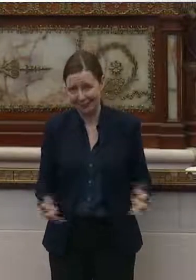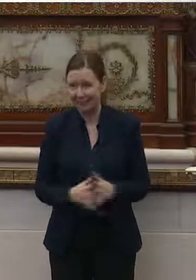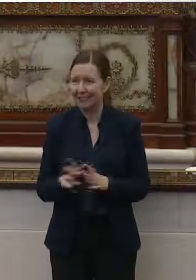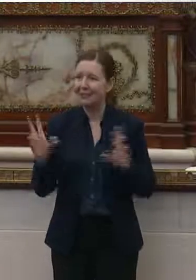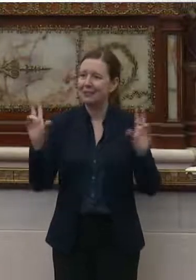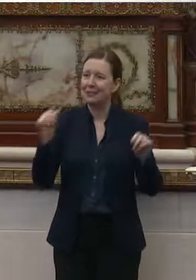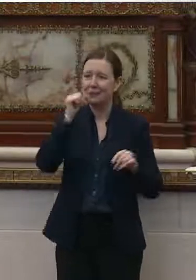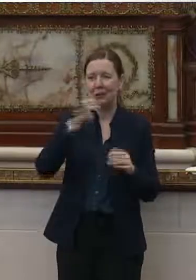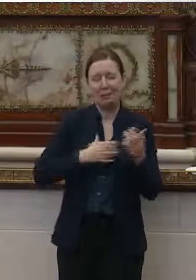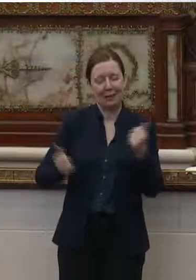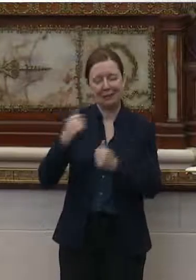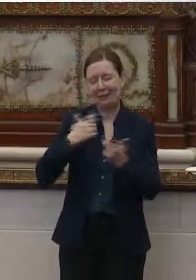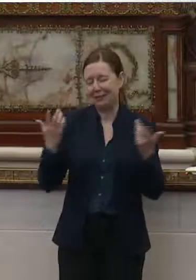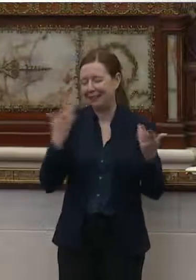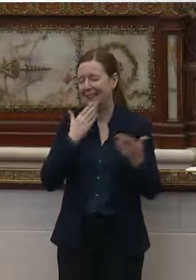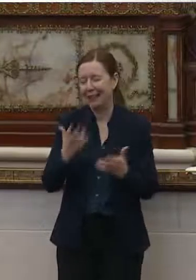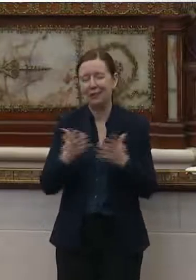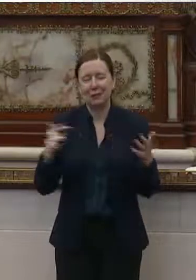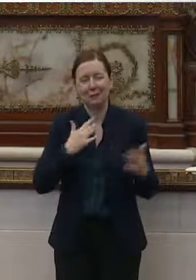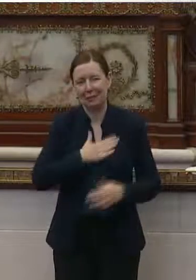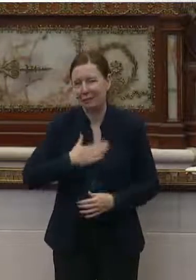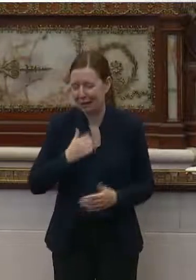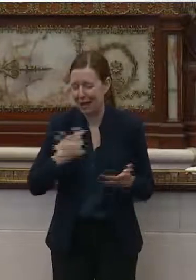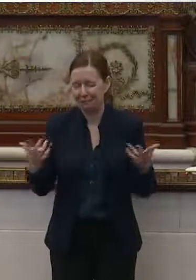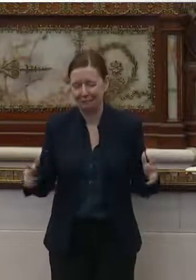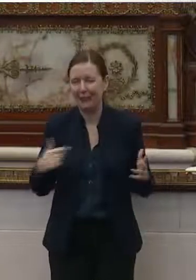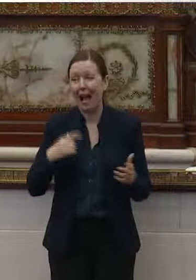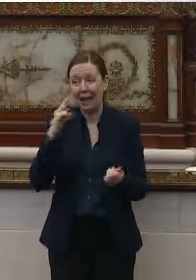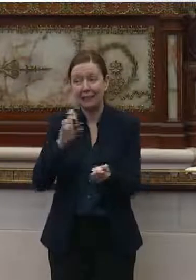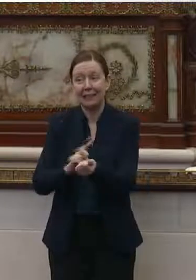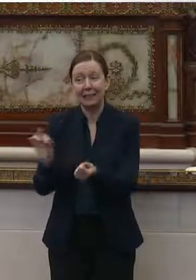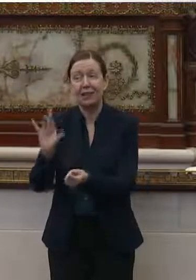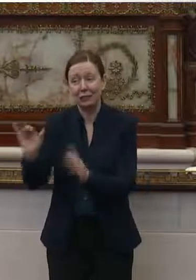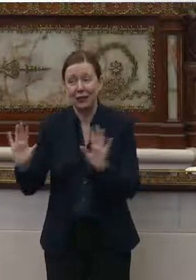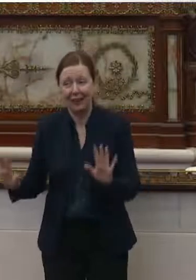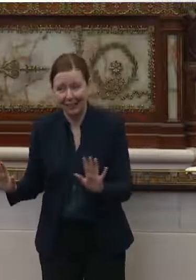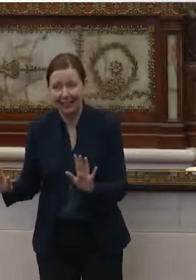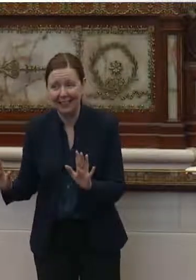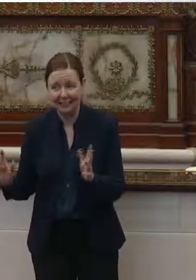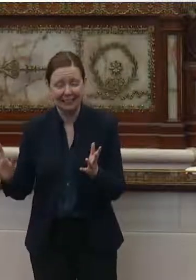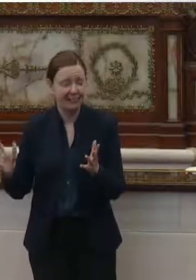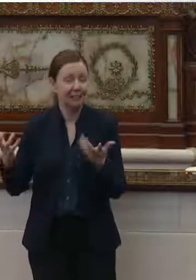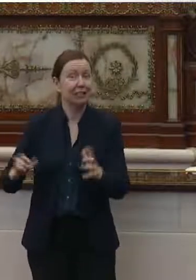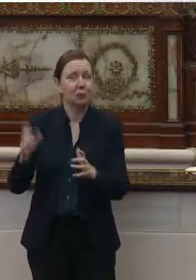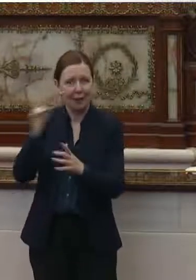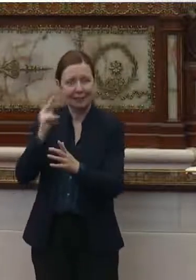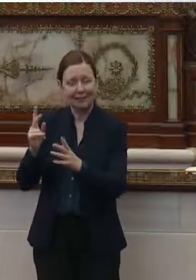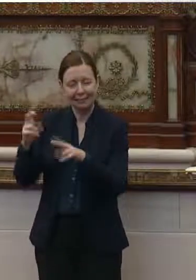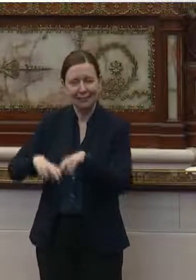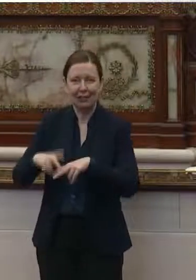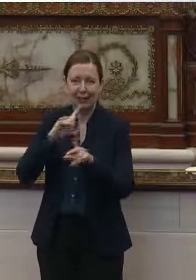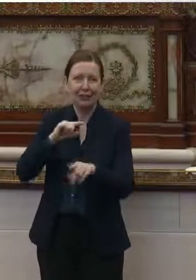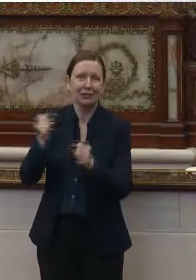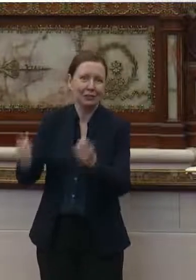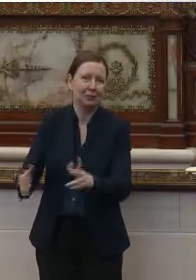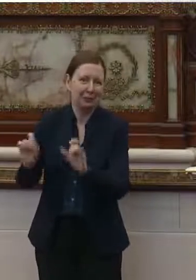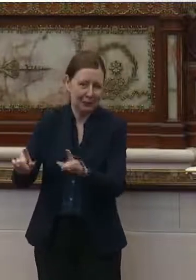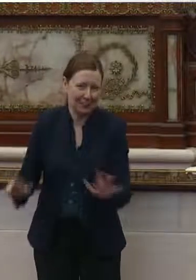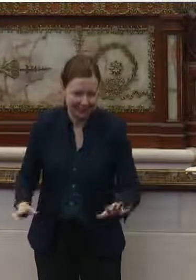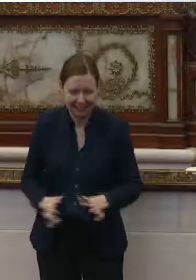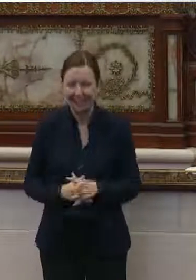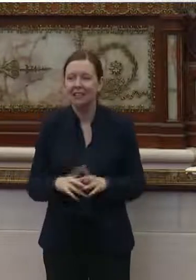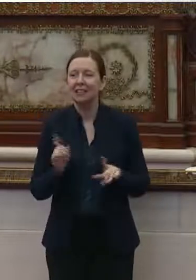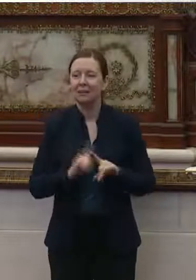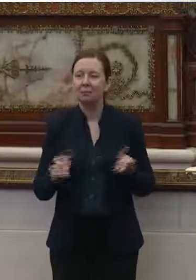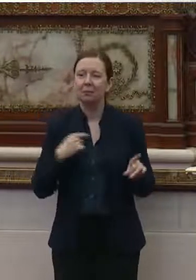No, madam chair. Thank you so much. I appreciate it. I'm pretty sure Dr. Farley, uh, doesn't want to sit here and answer a ton of questions.